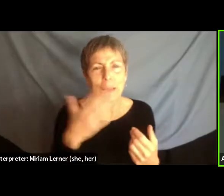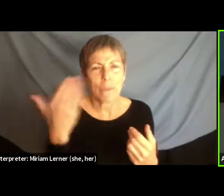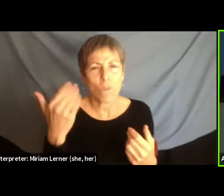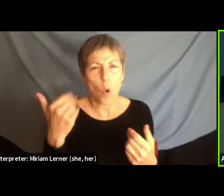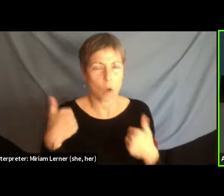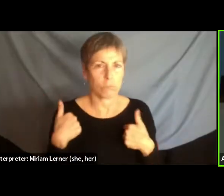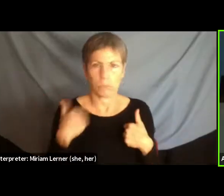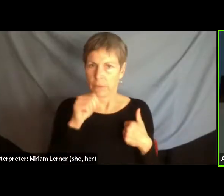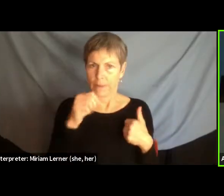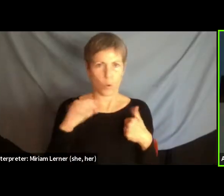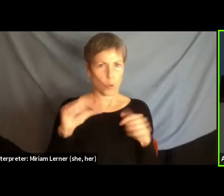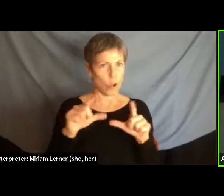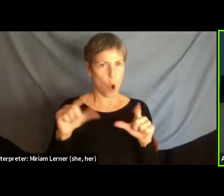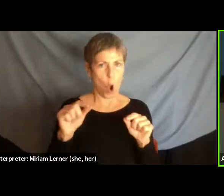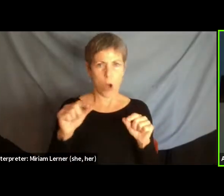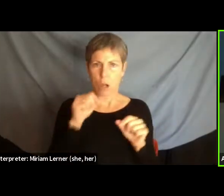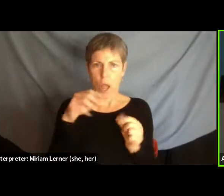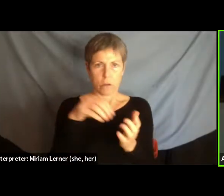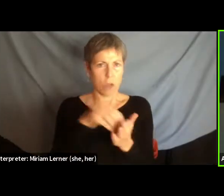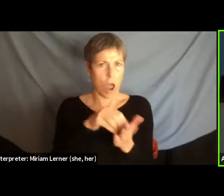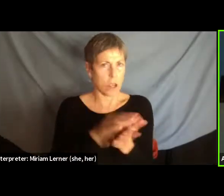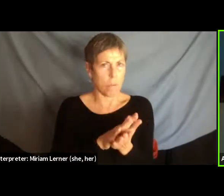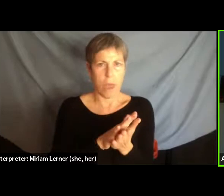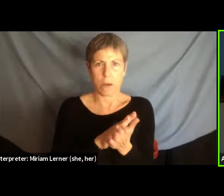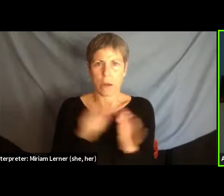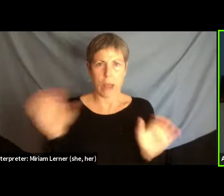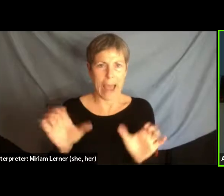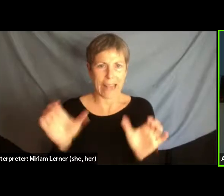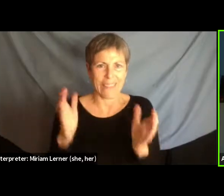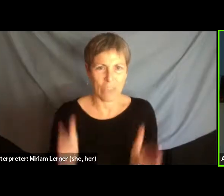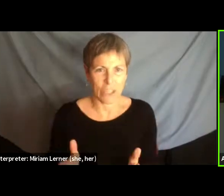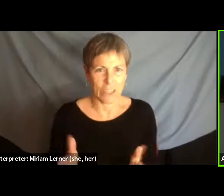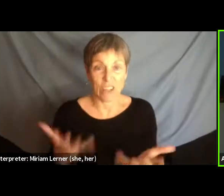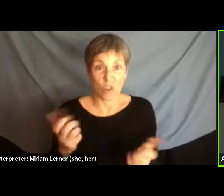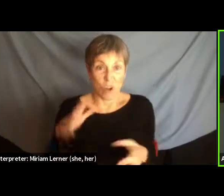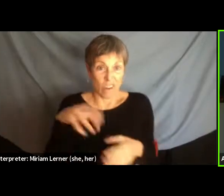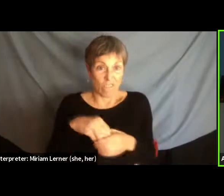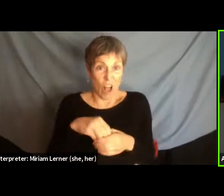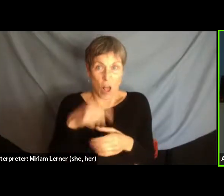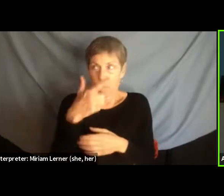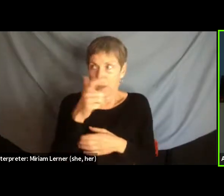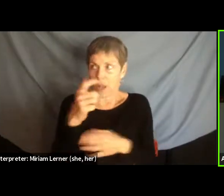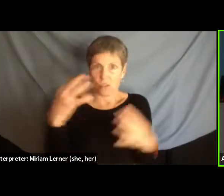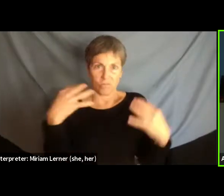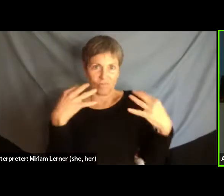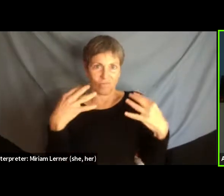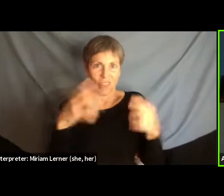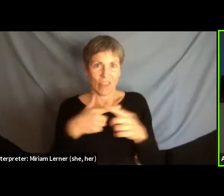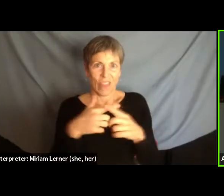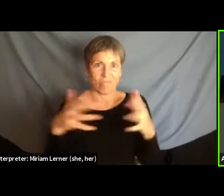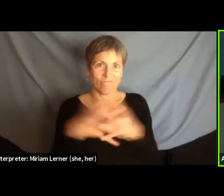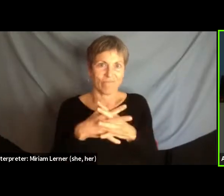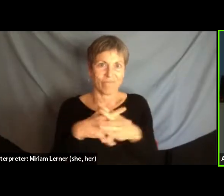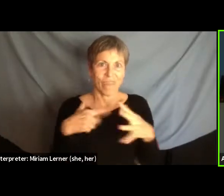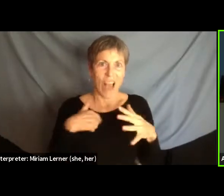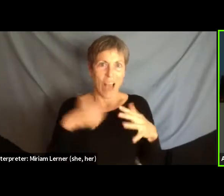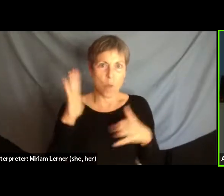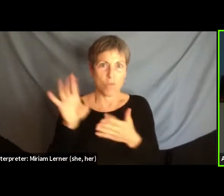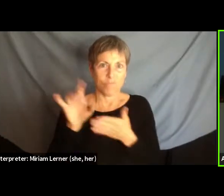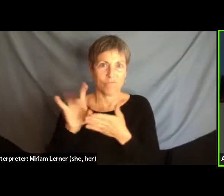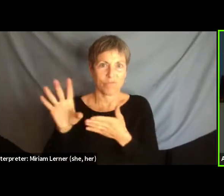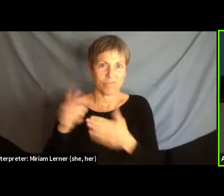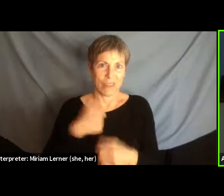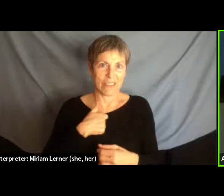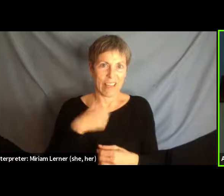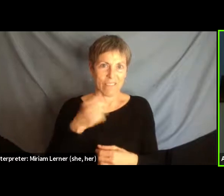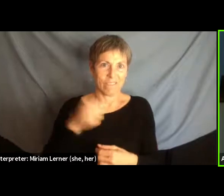didn't really want to get involved in this issue for a lot of years, because I was afraid, of course, of being found out and being deported myself. But the issue